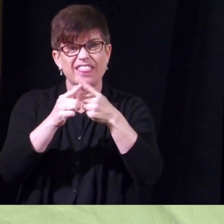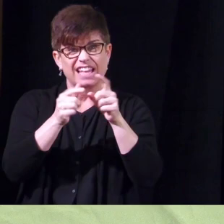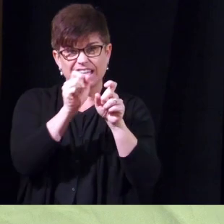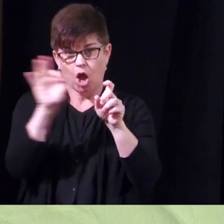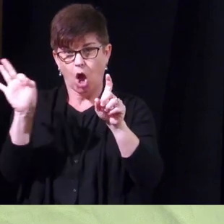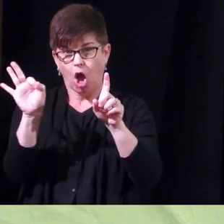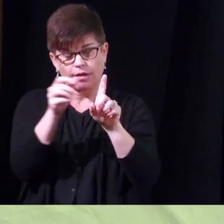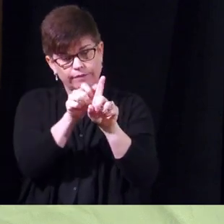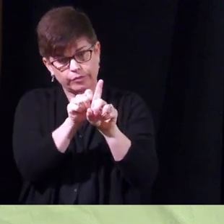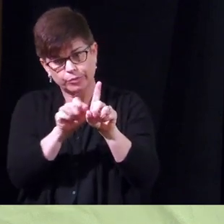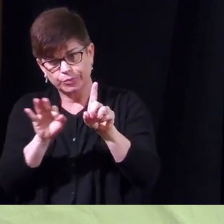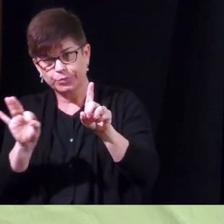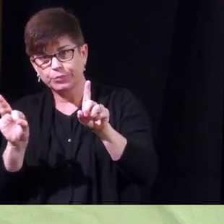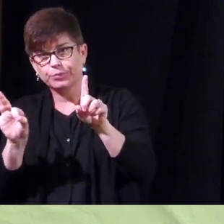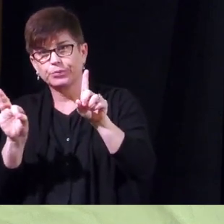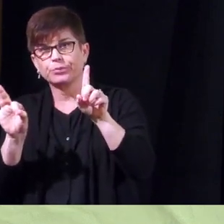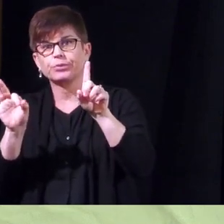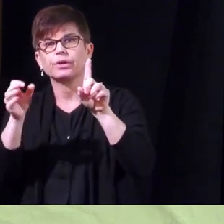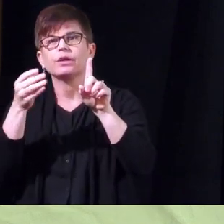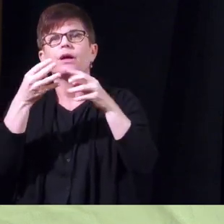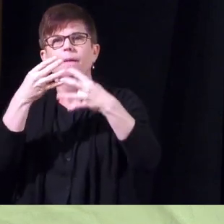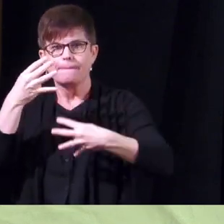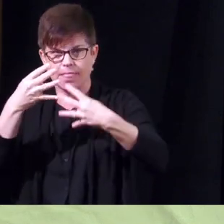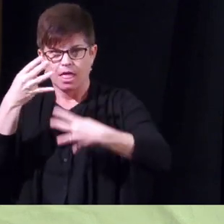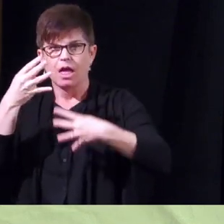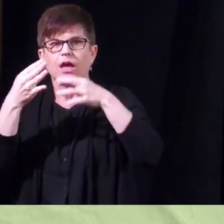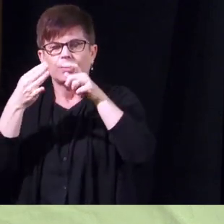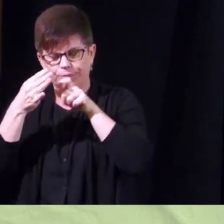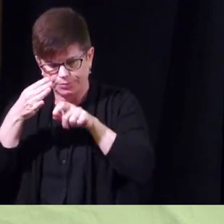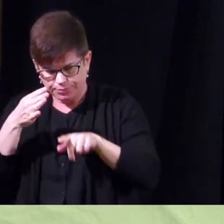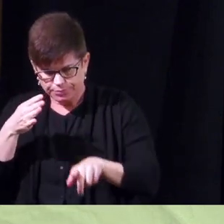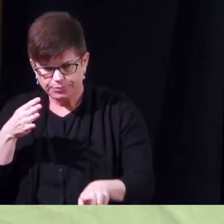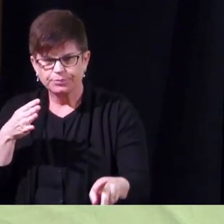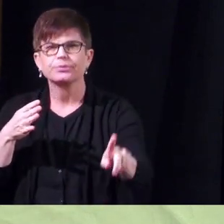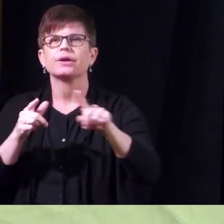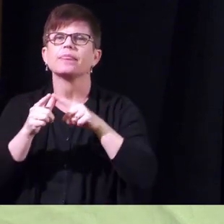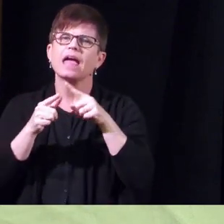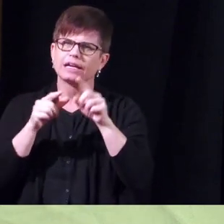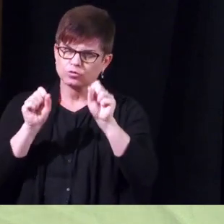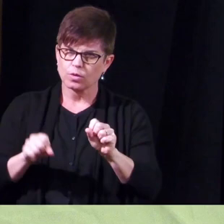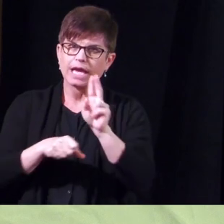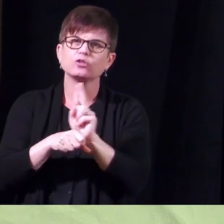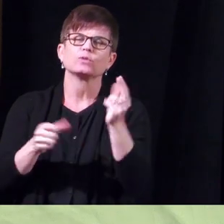off in order to let the blood flow again and then it can be used again if necessary